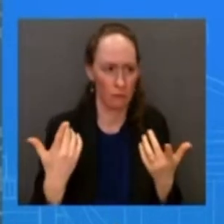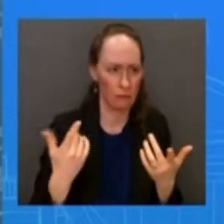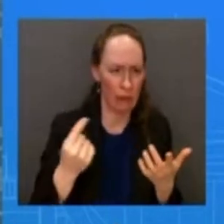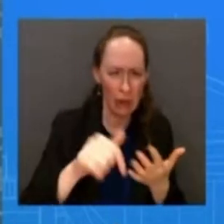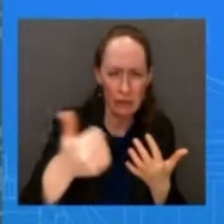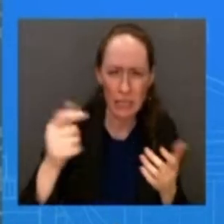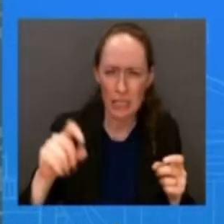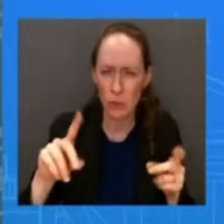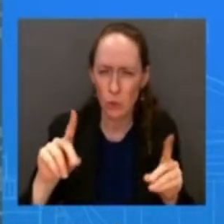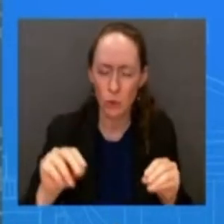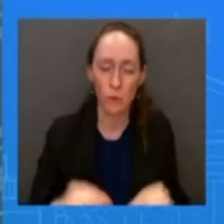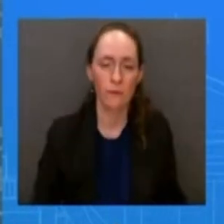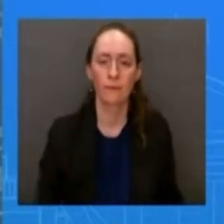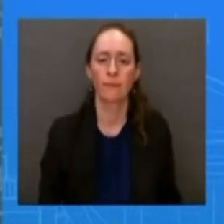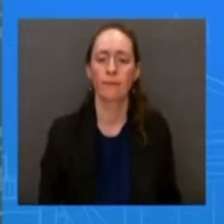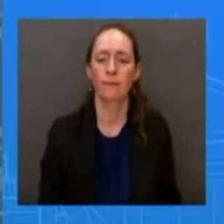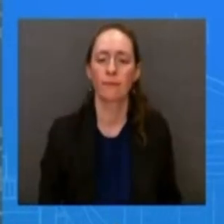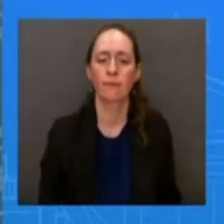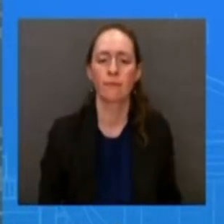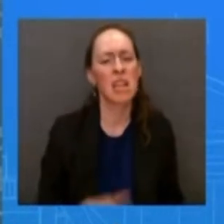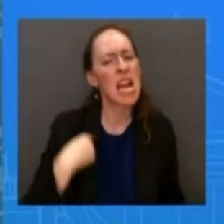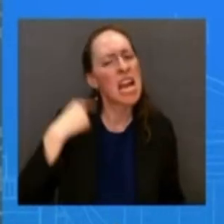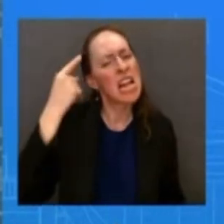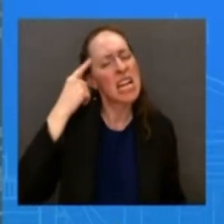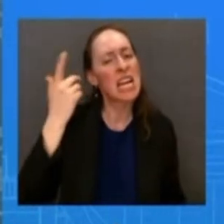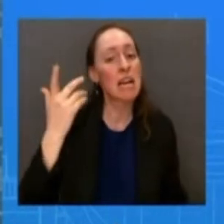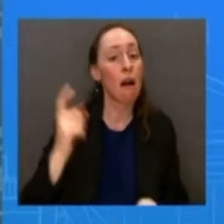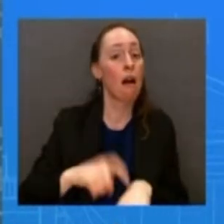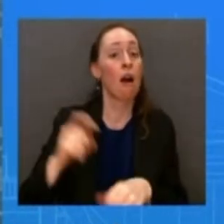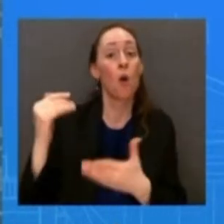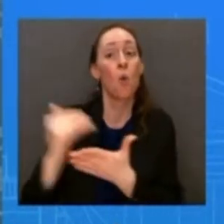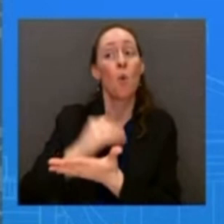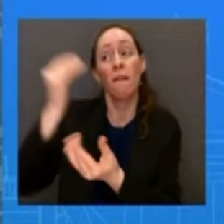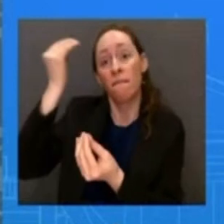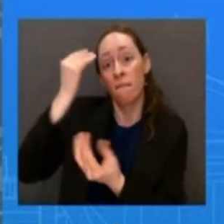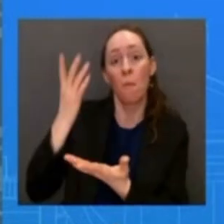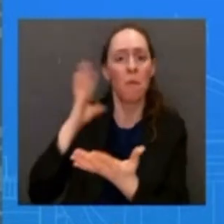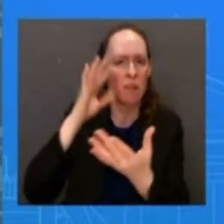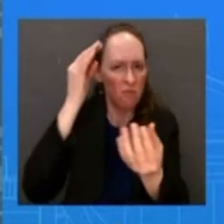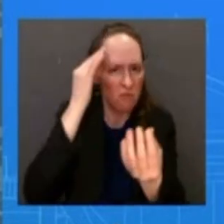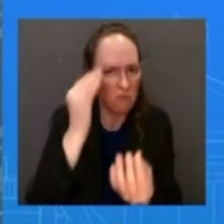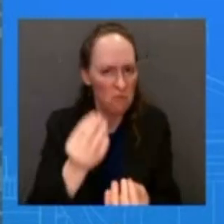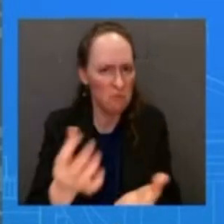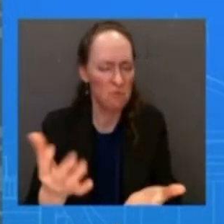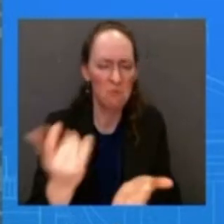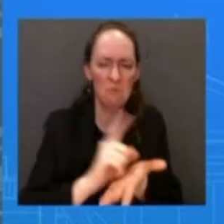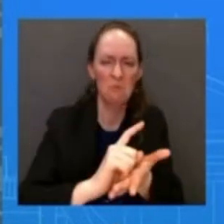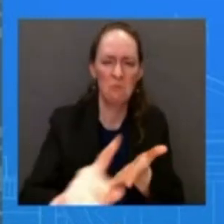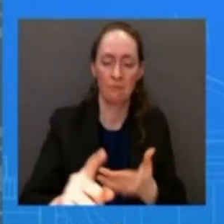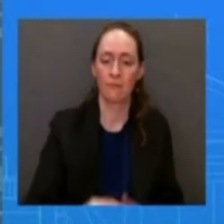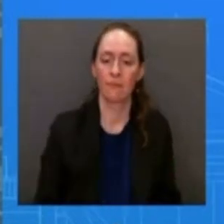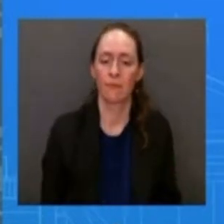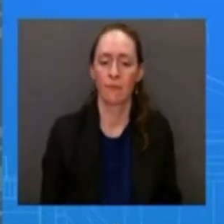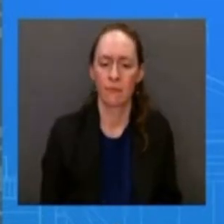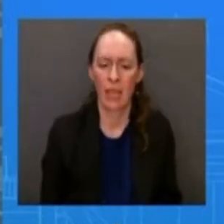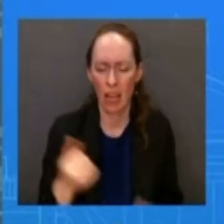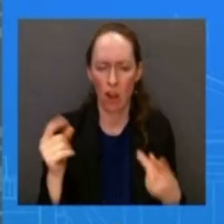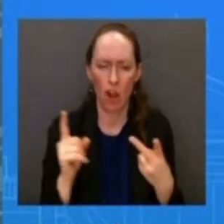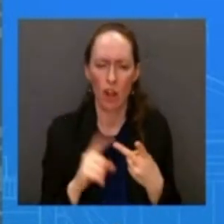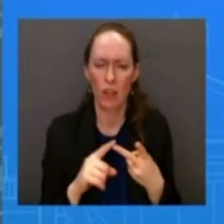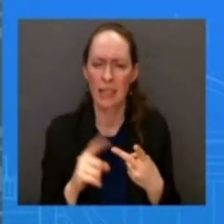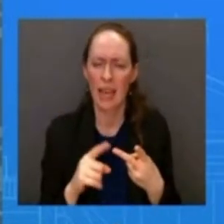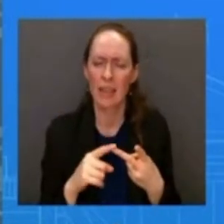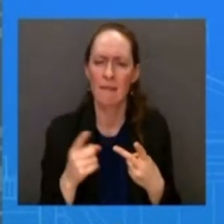will by the end of this week so that's that question um the first one look you know and again i